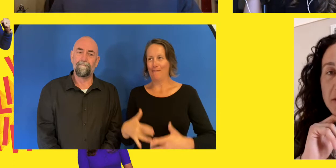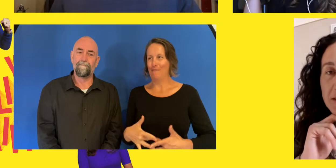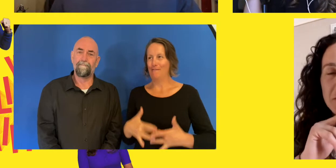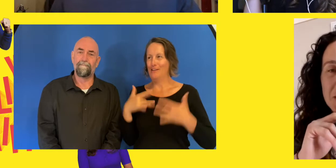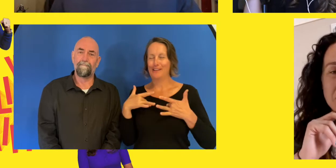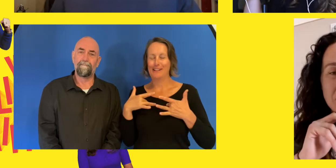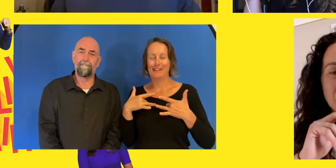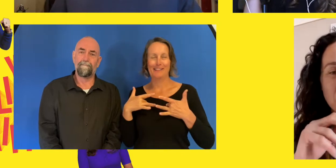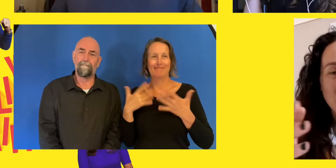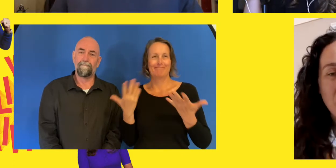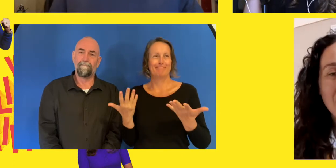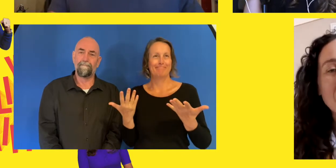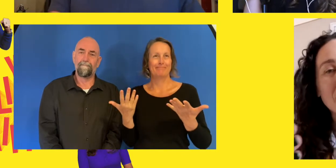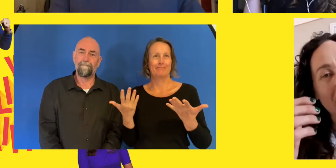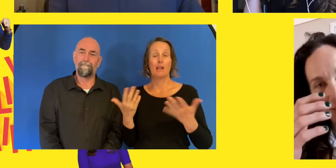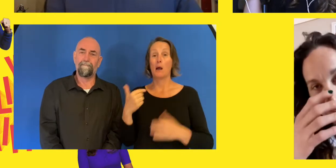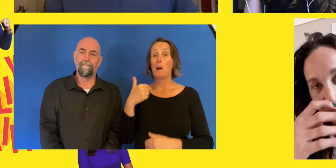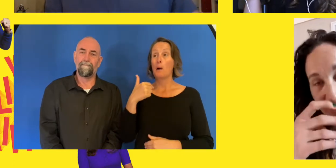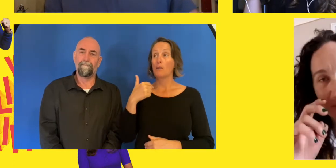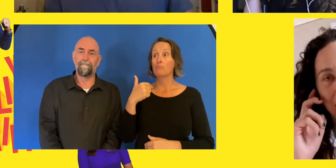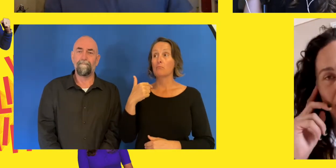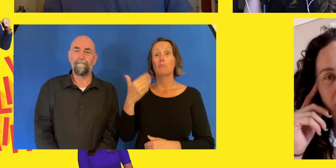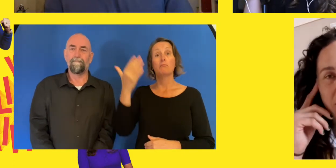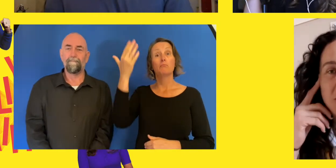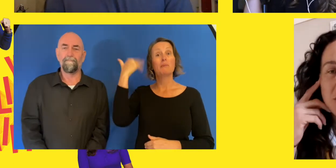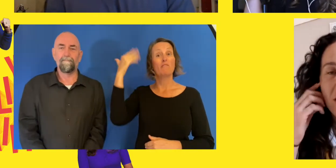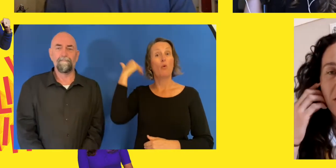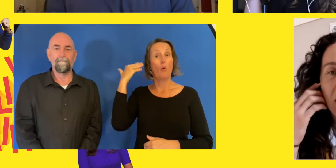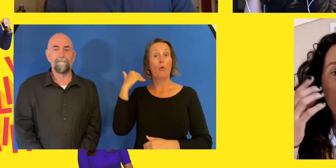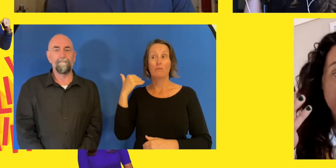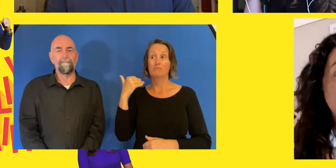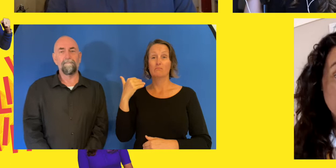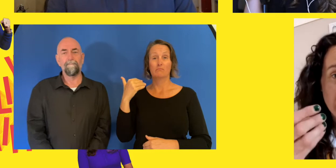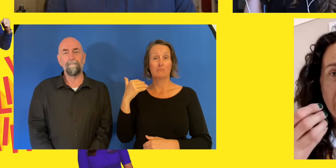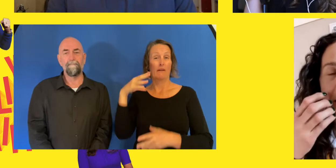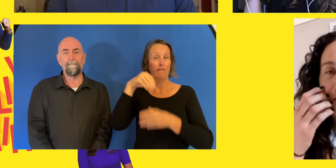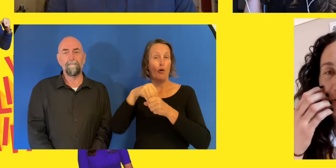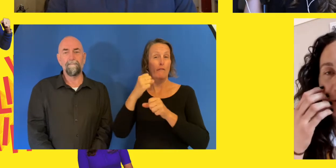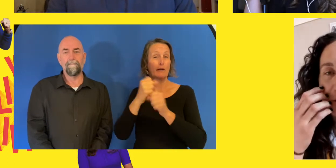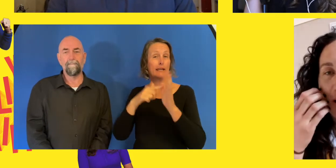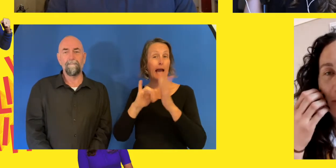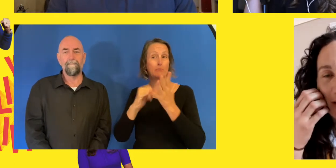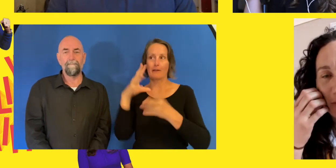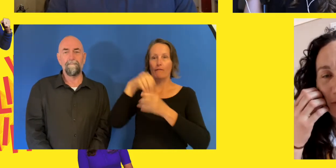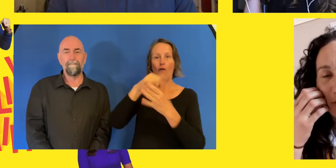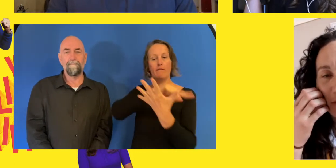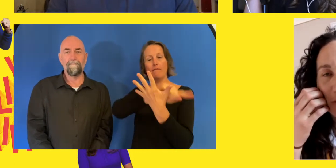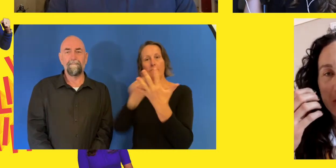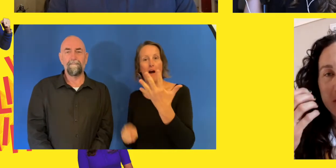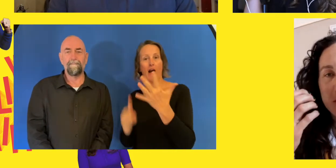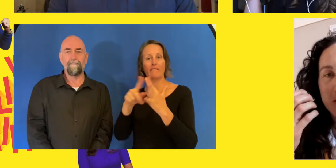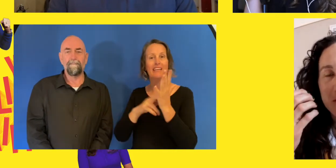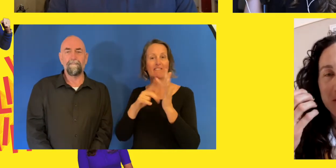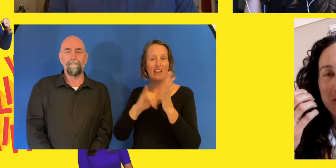it left me with a lot more time in the Paralympic Village than I would usually have. So I was able to